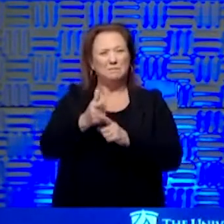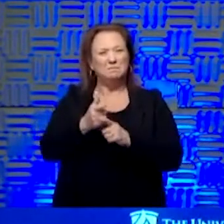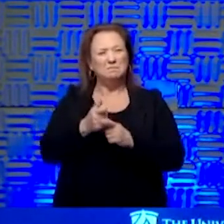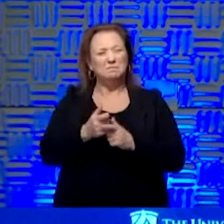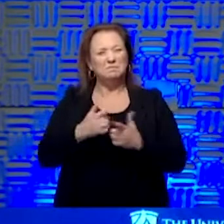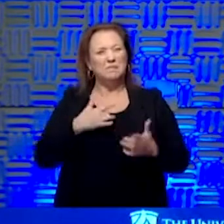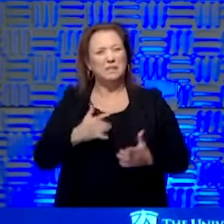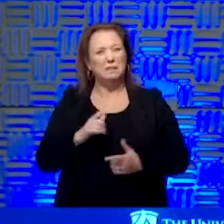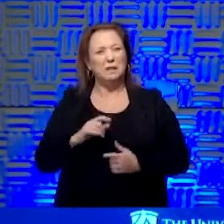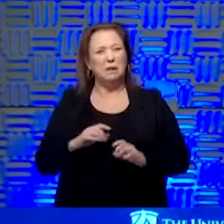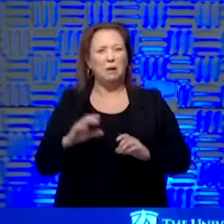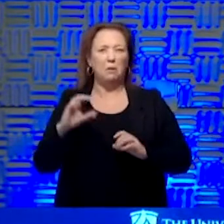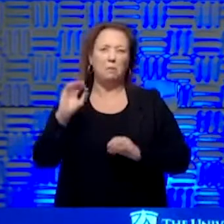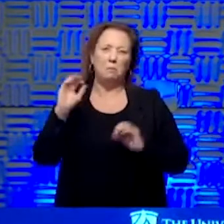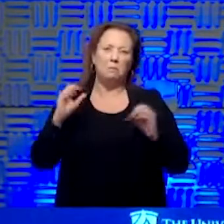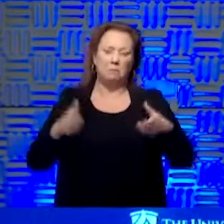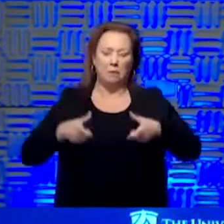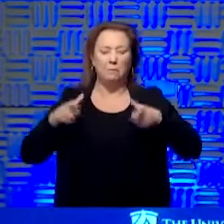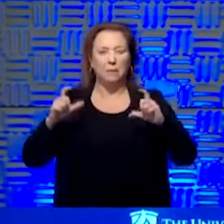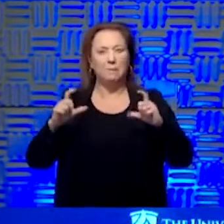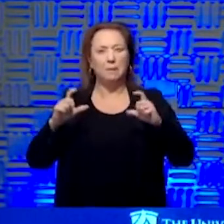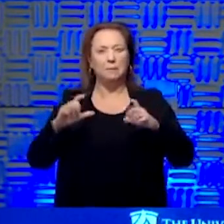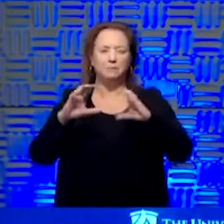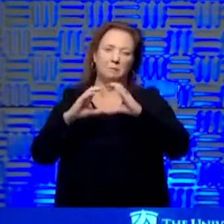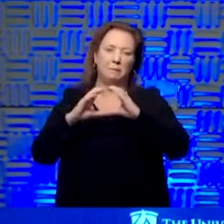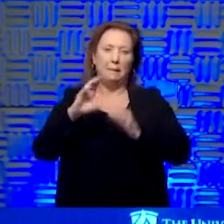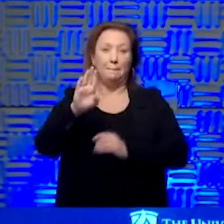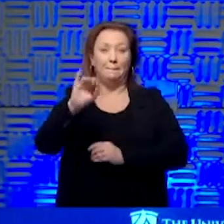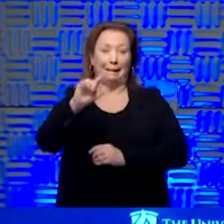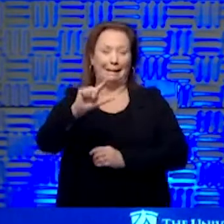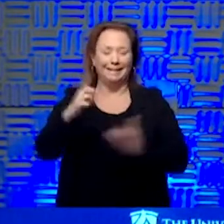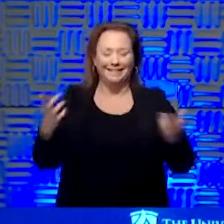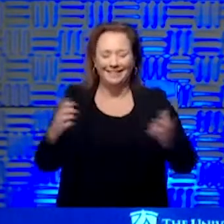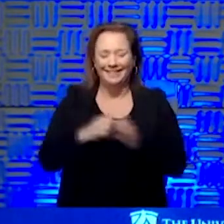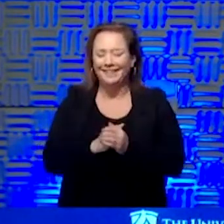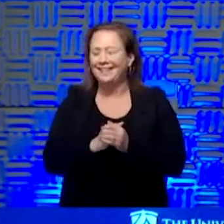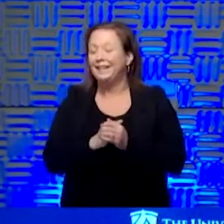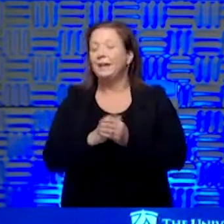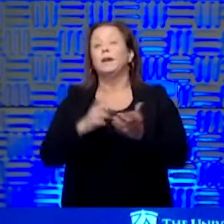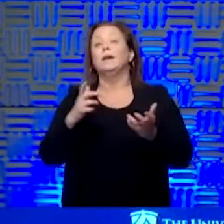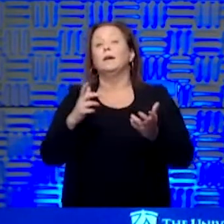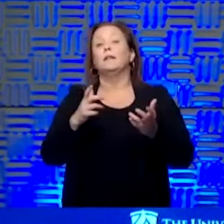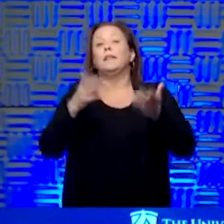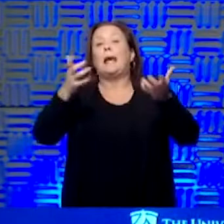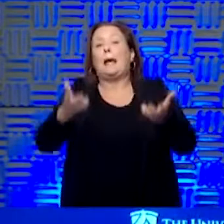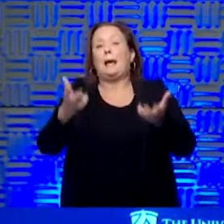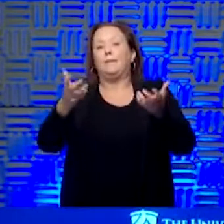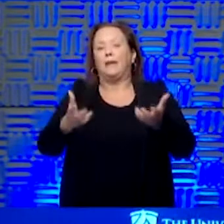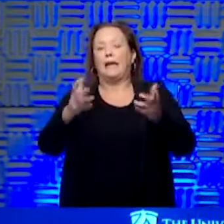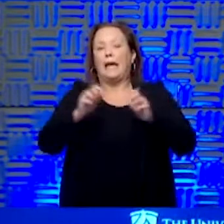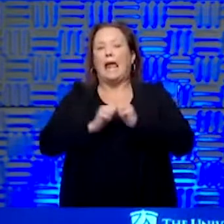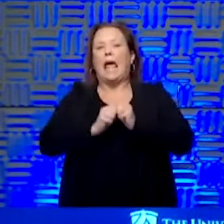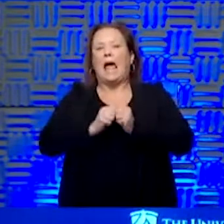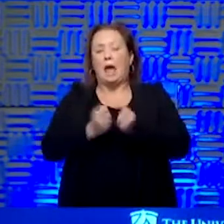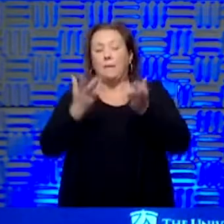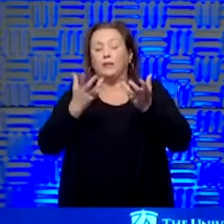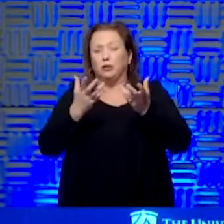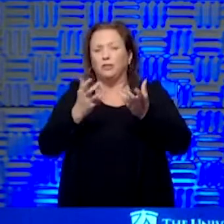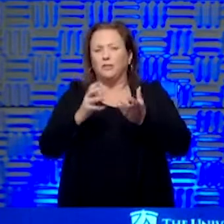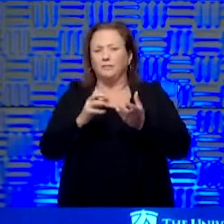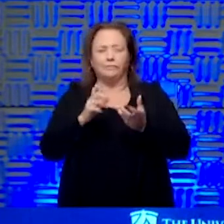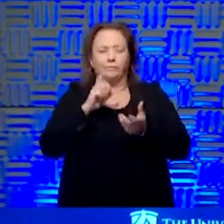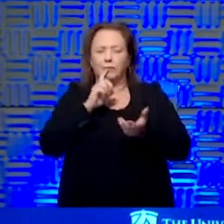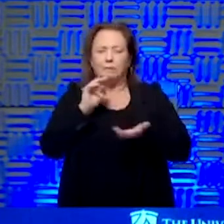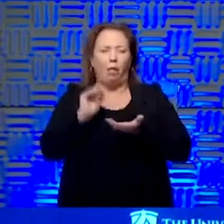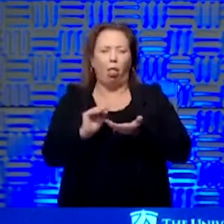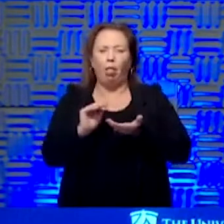Now, there are some people that say, oh, you can dry, you can cough it in the air, can hang it in the air and all that stuff. Yeah, but the amount of that is really small. That